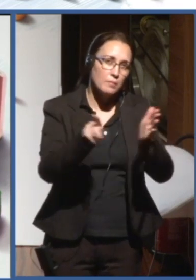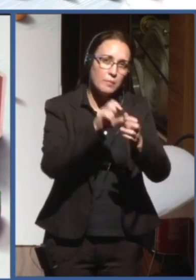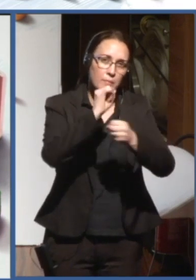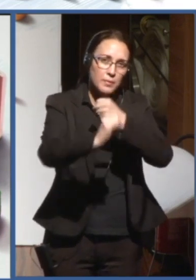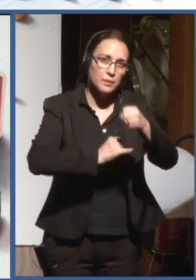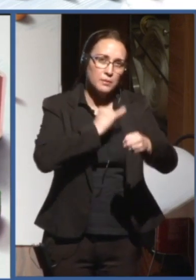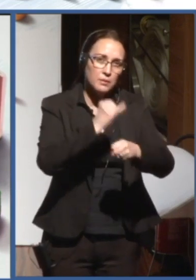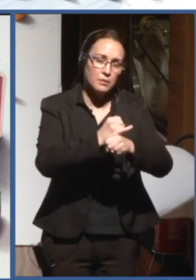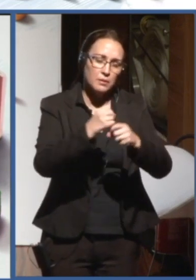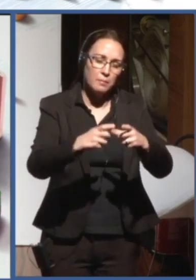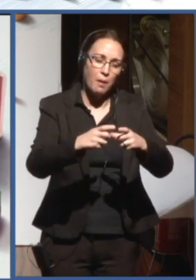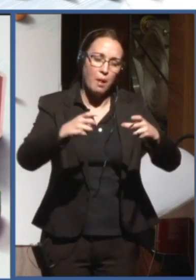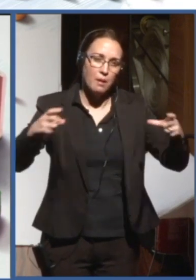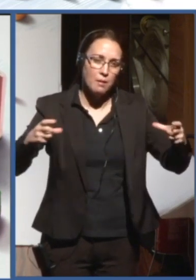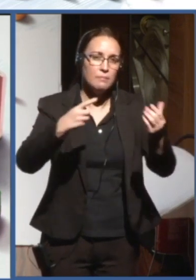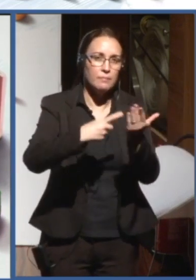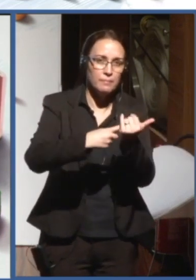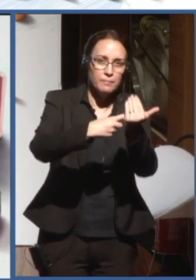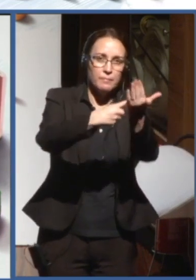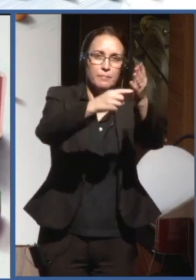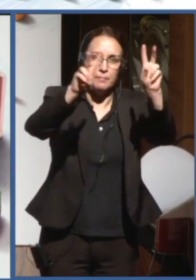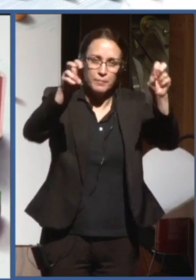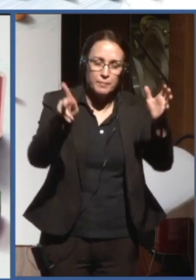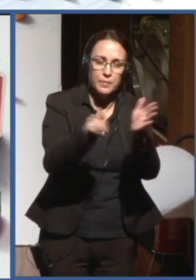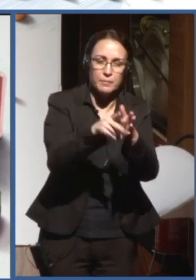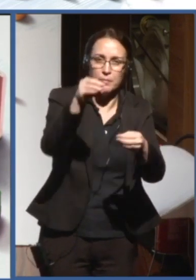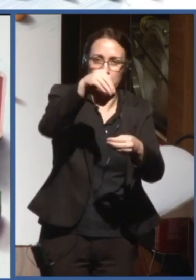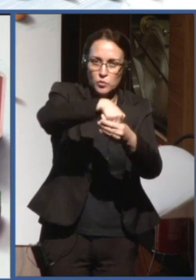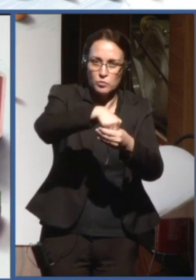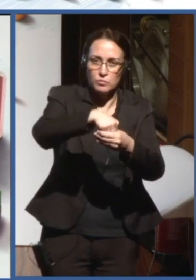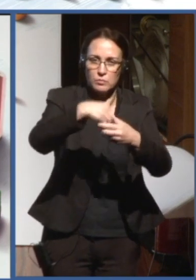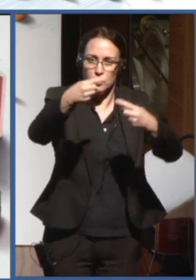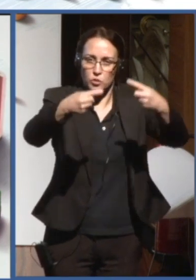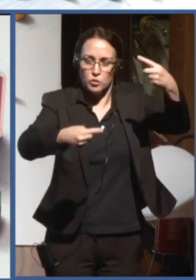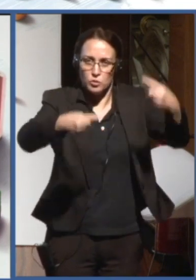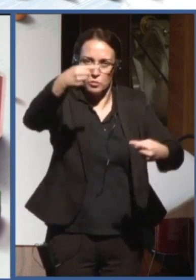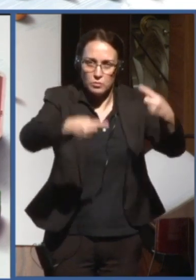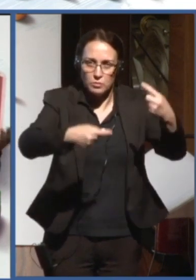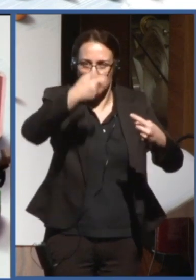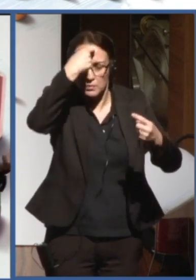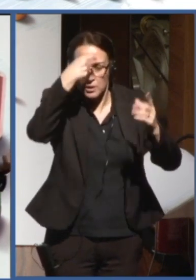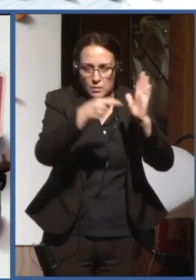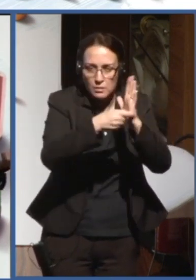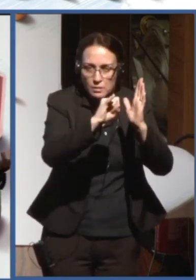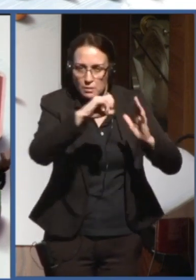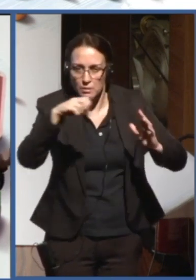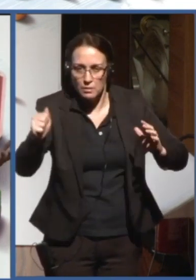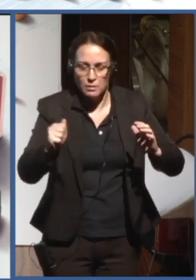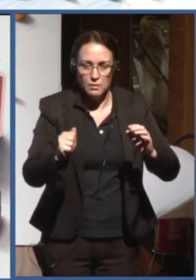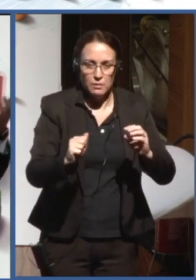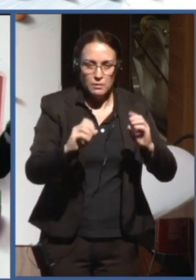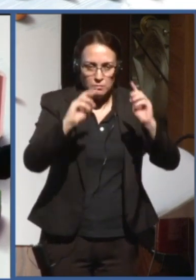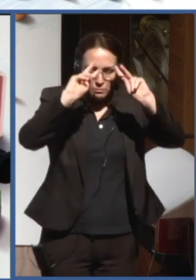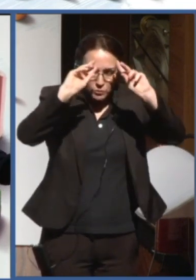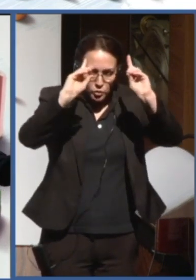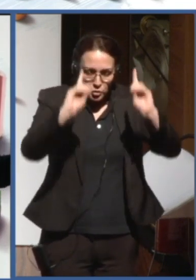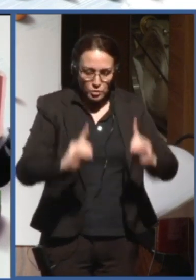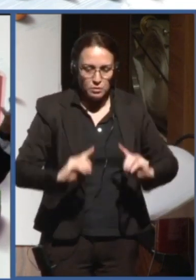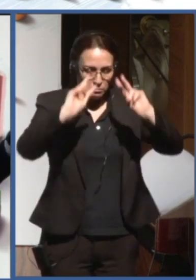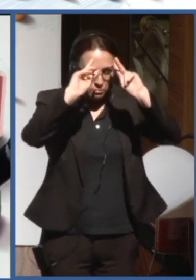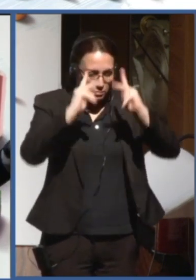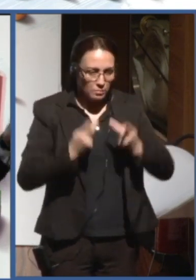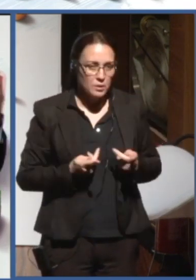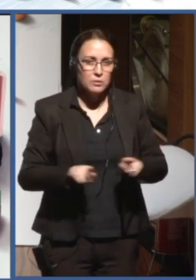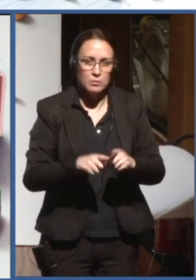of wide related to technology. So, discussions like artificial intelligence, application of human rights in the context of technology